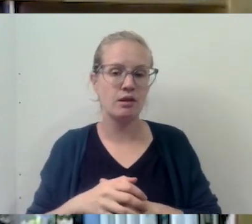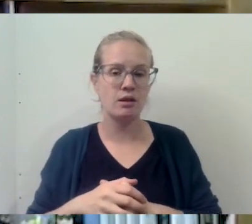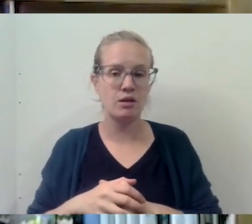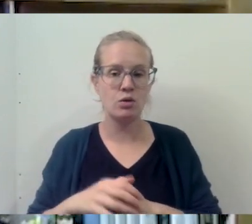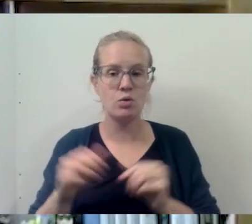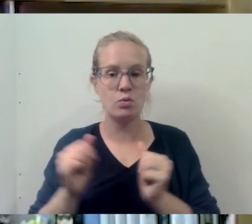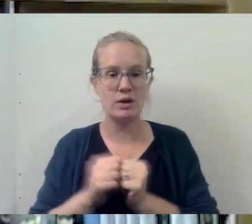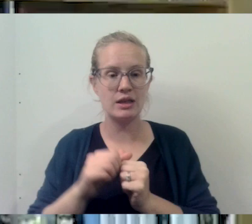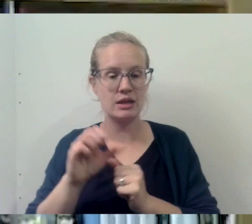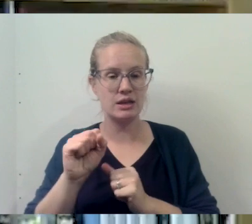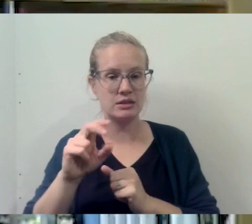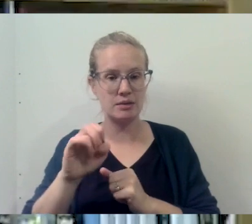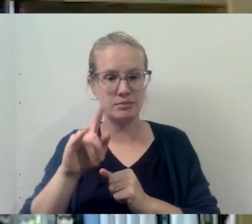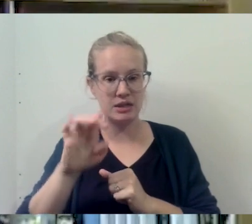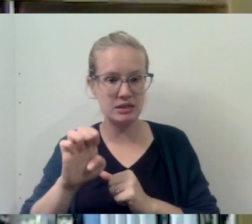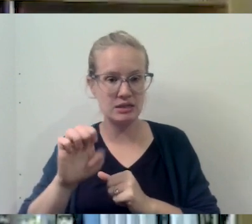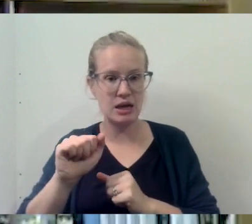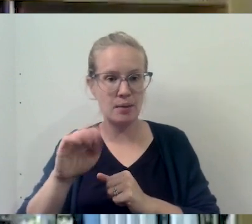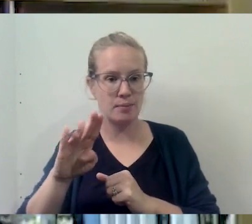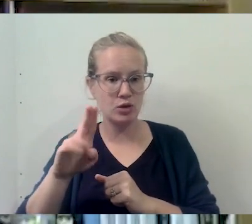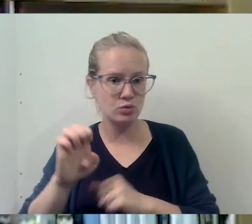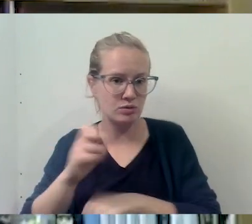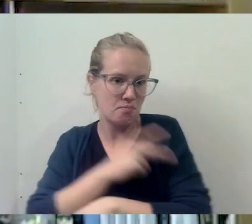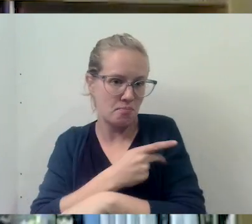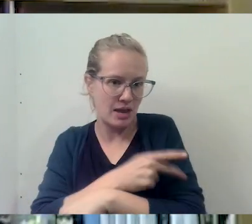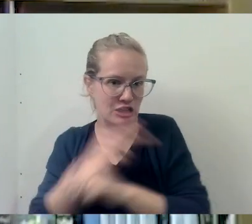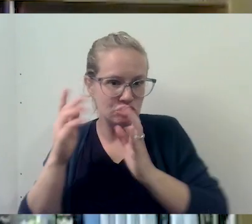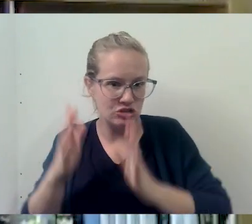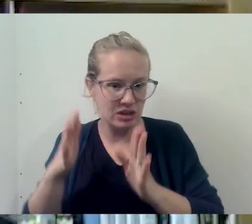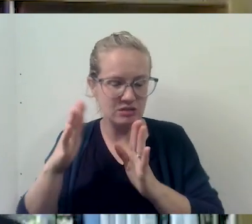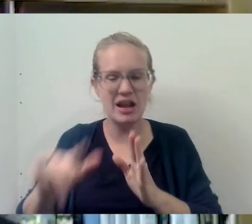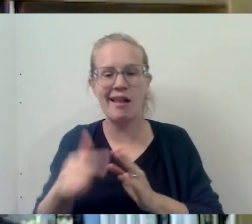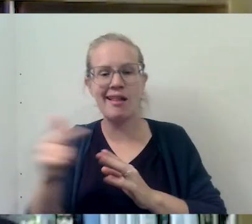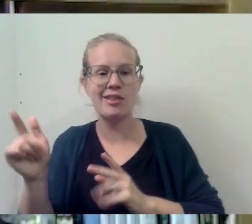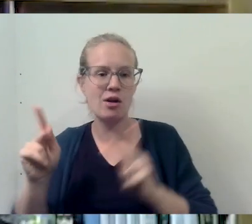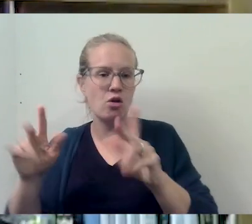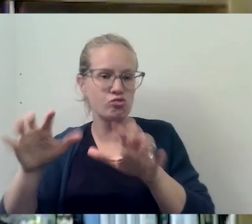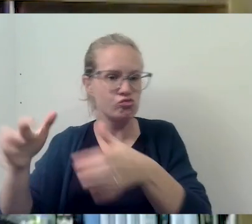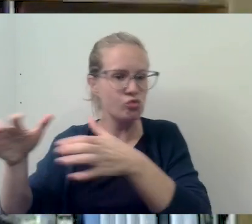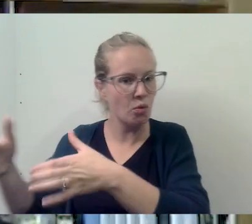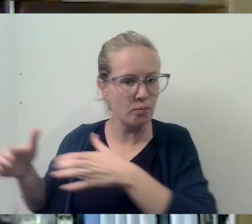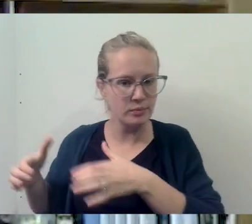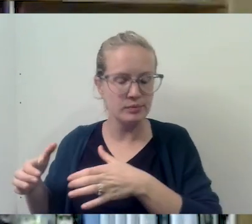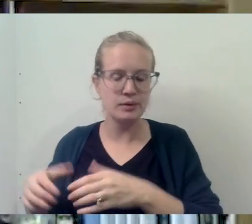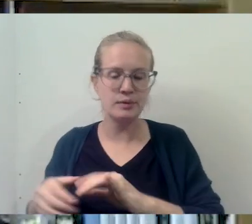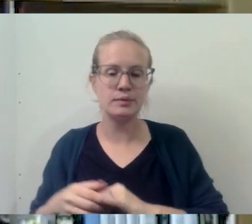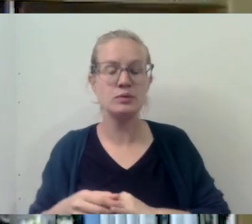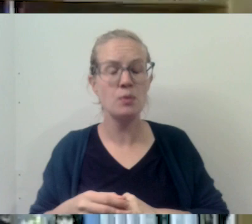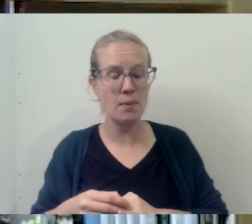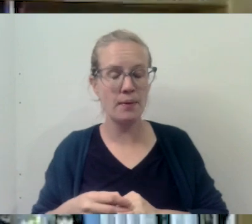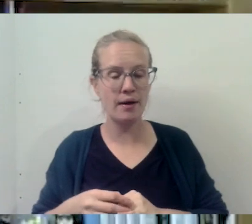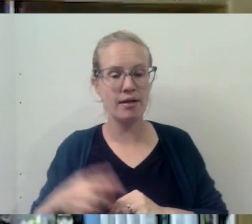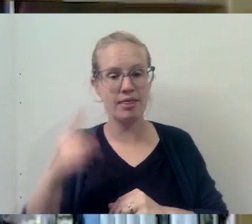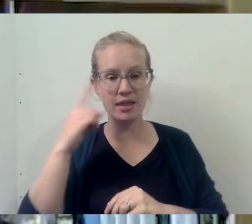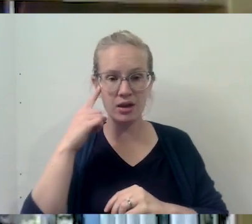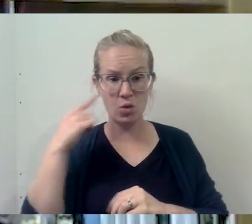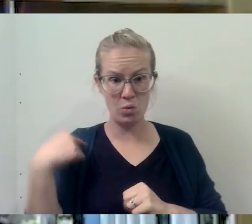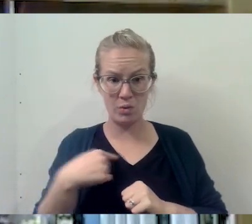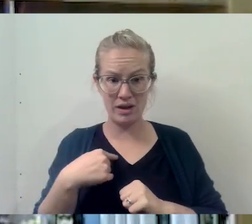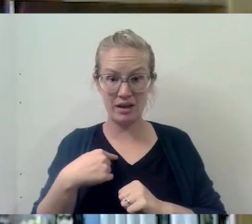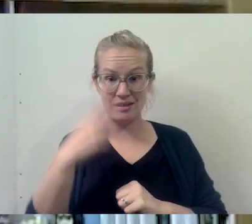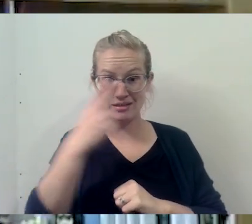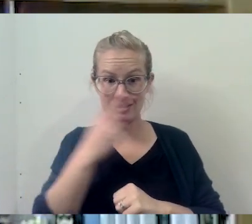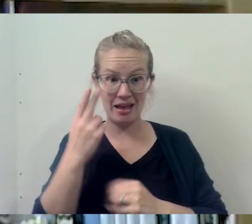doing that with substance abuse, um, patients and, and, and other, other populations. And so I think we, as